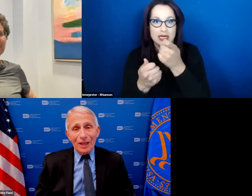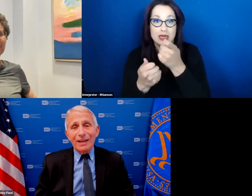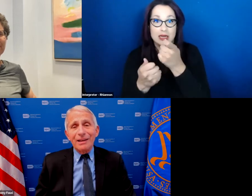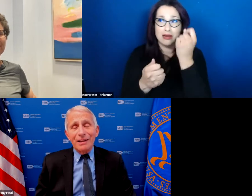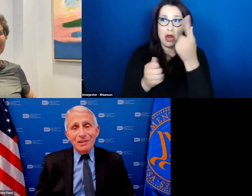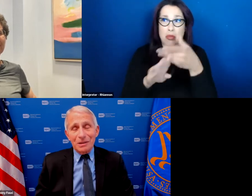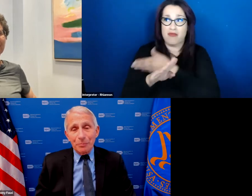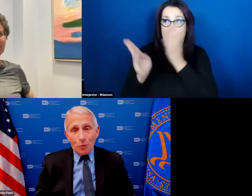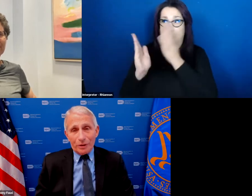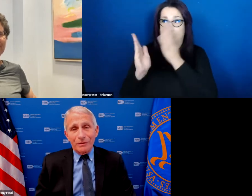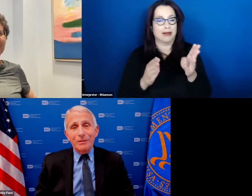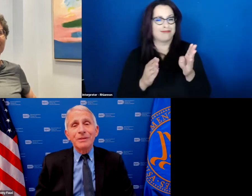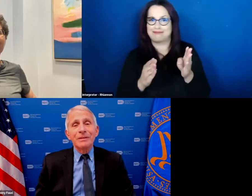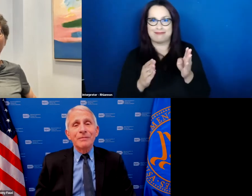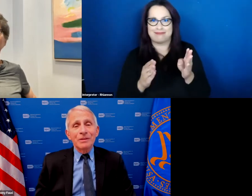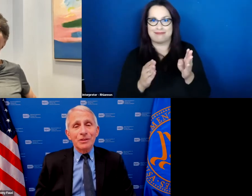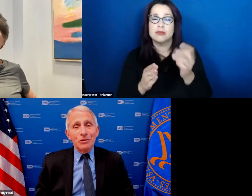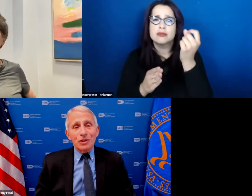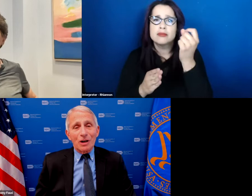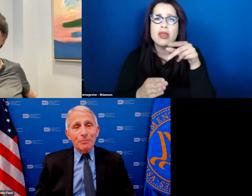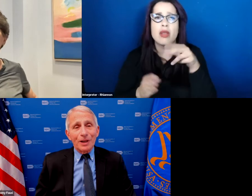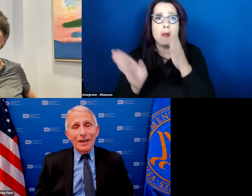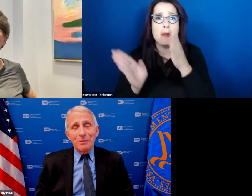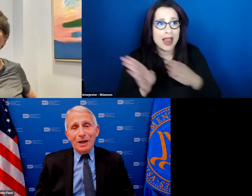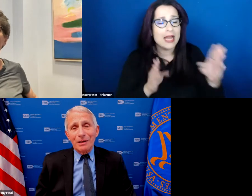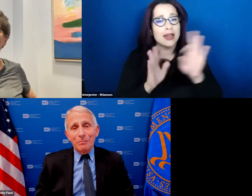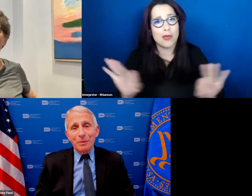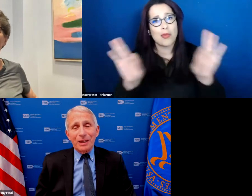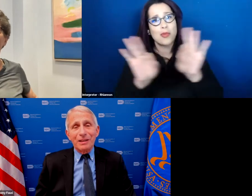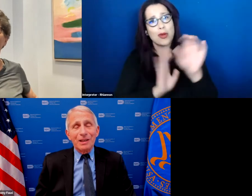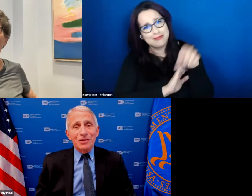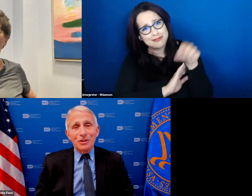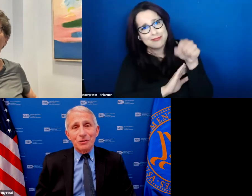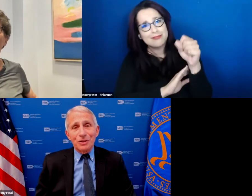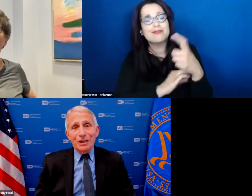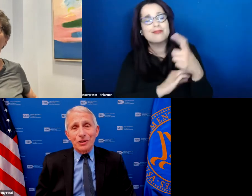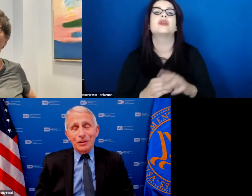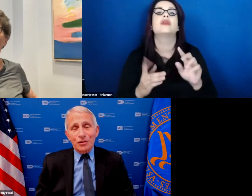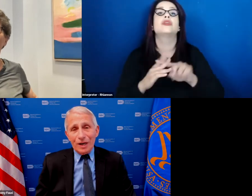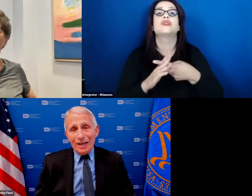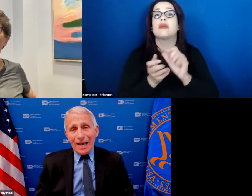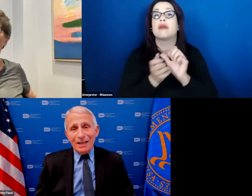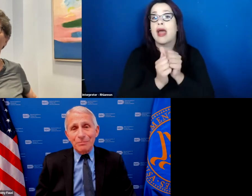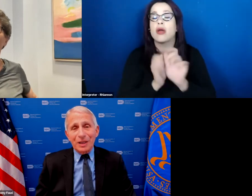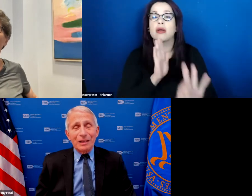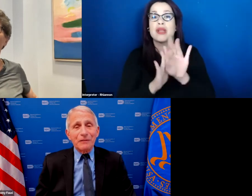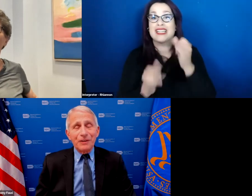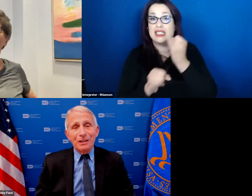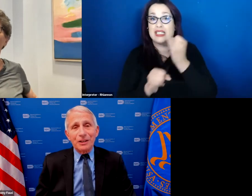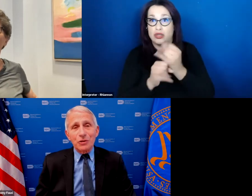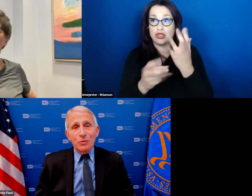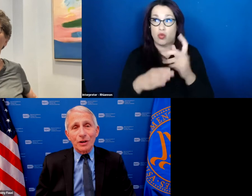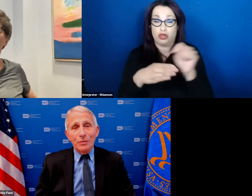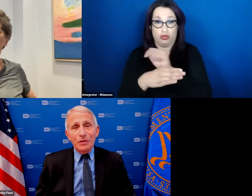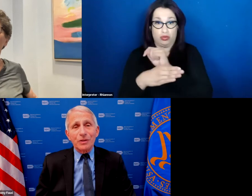planning is important you start planning by picking the institution that you're going to train at picking the